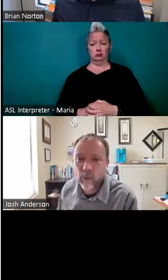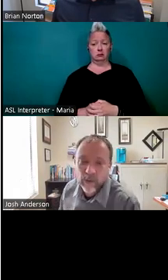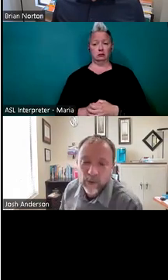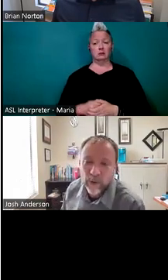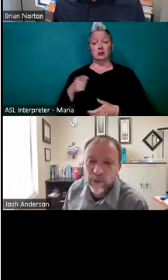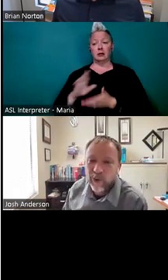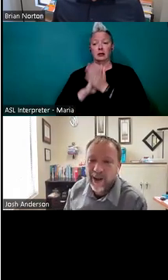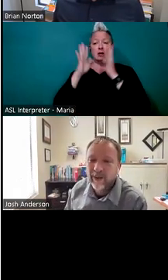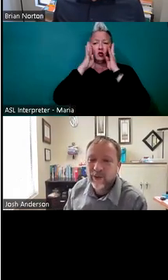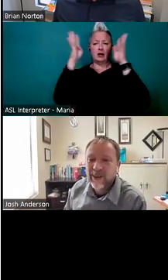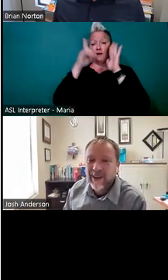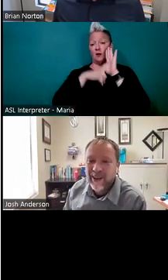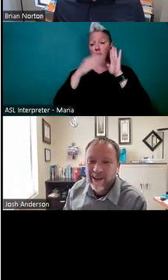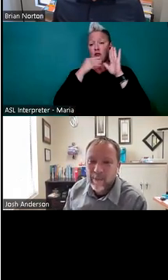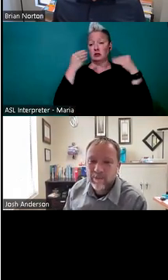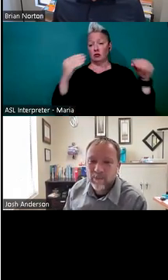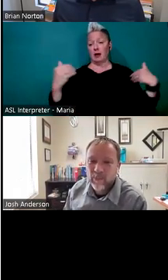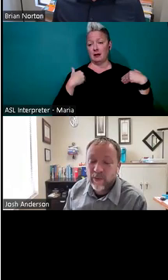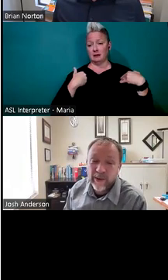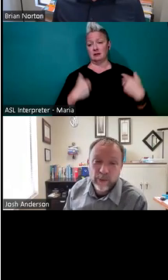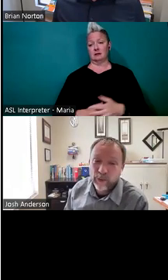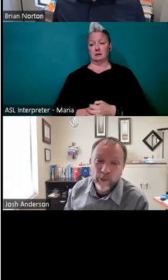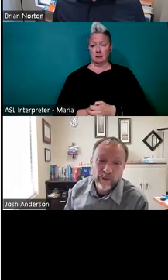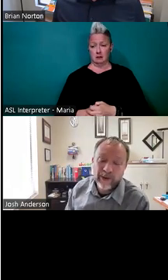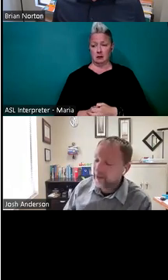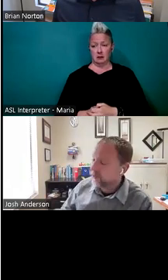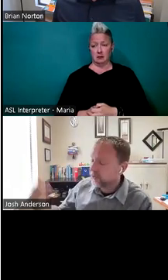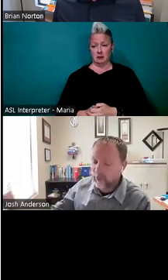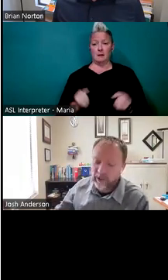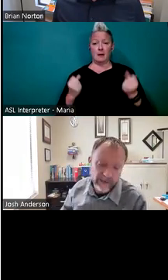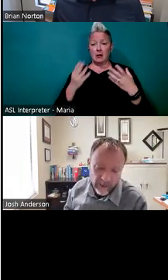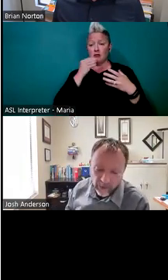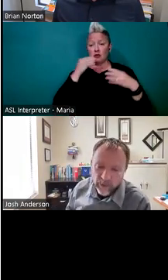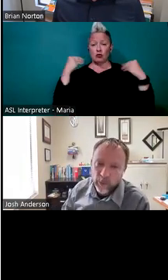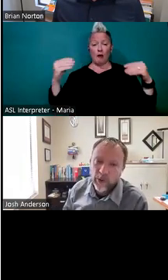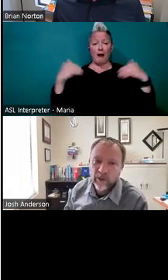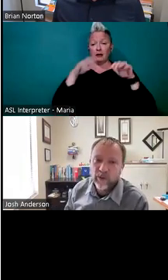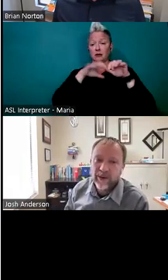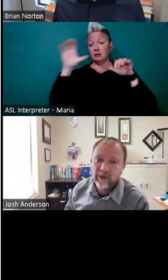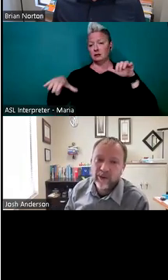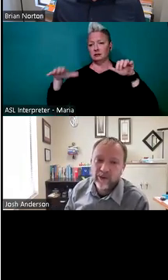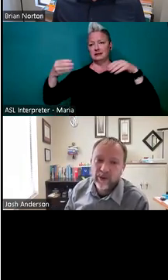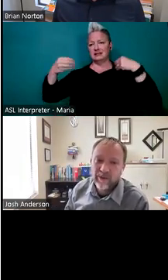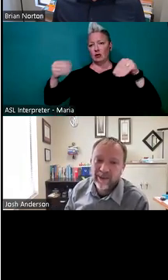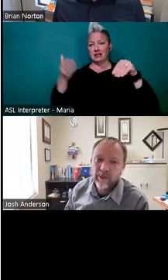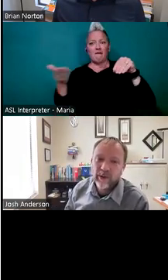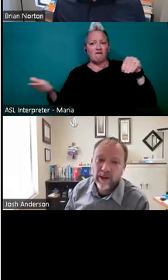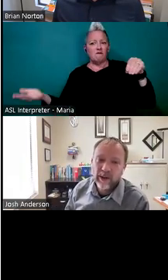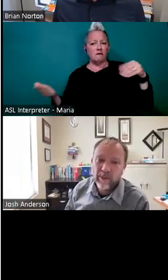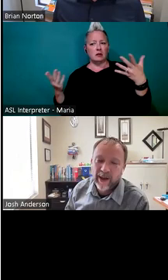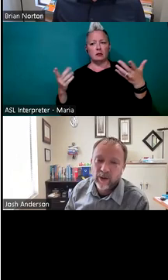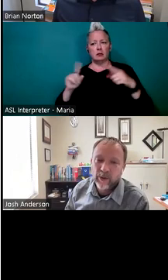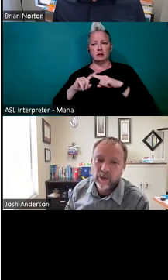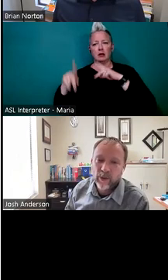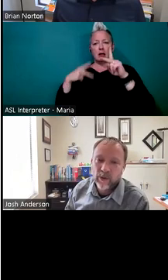creative with what the grocery store has. Um, but a lot of grocery stores are connected to a place that sells consumer goods. So it could easily just have a different